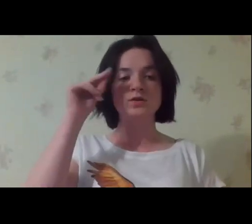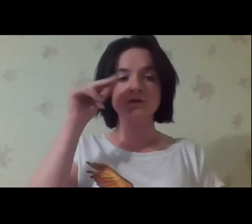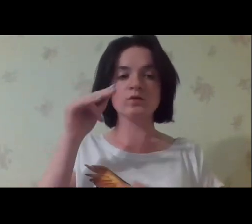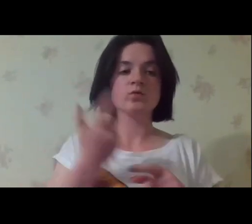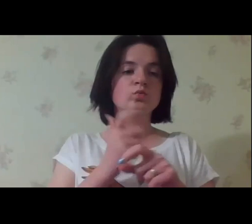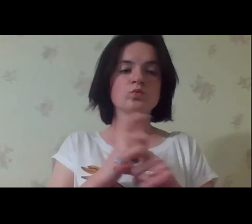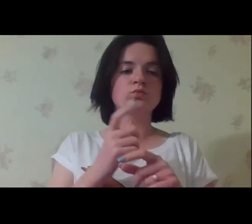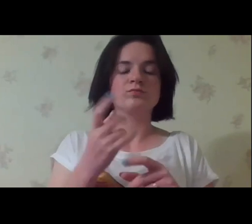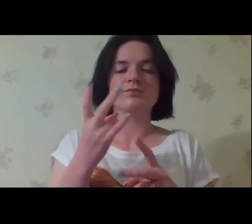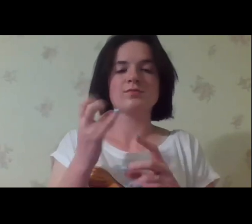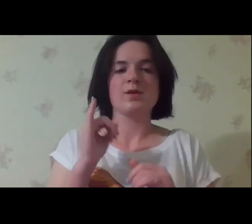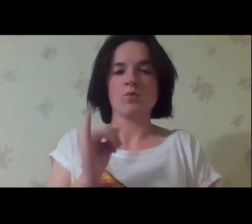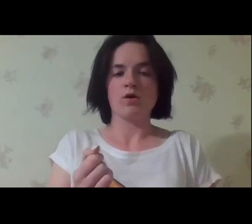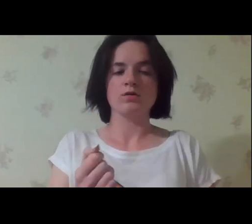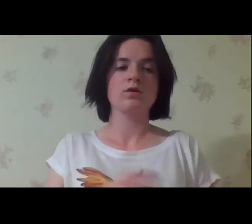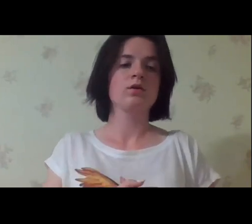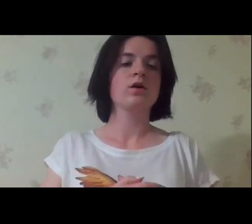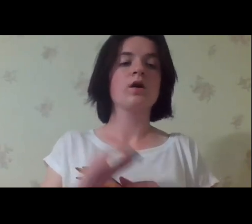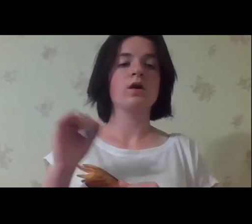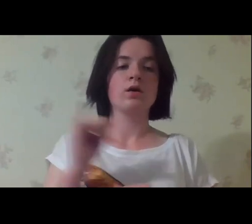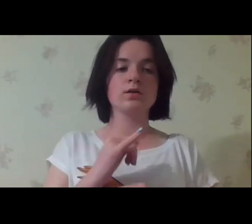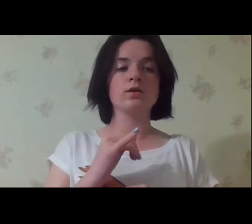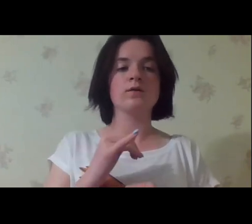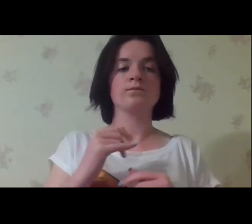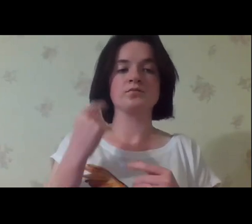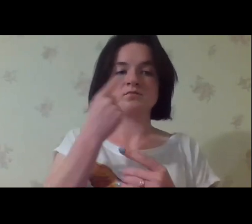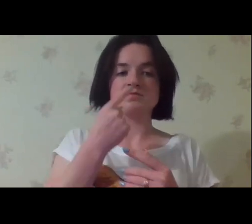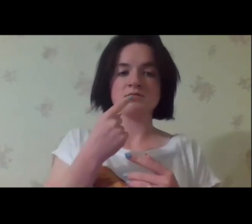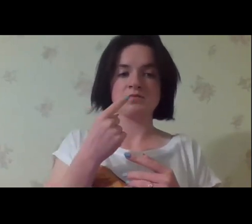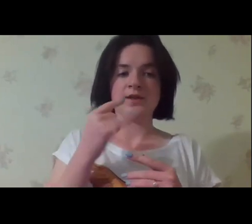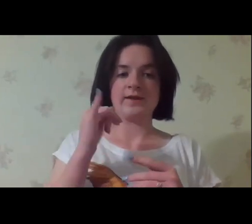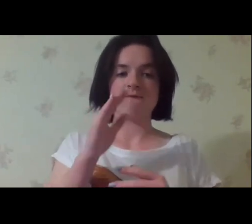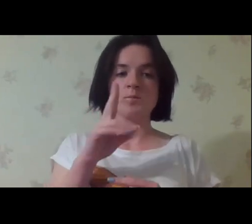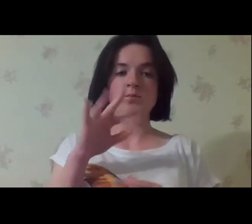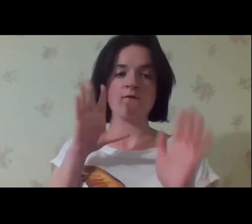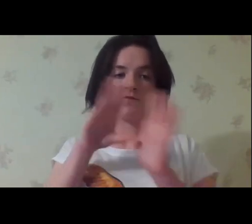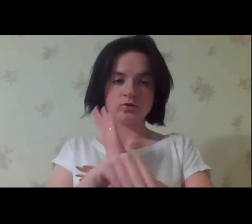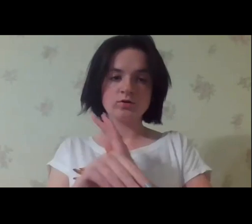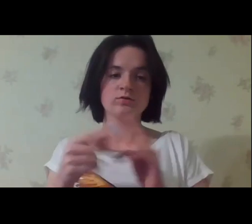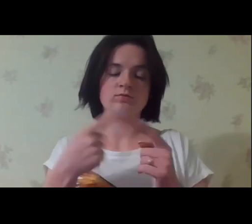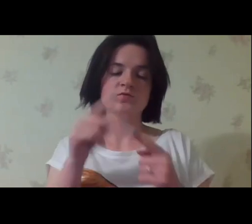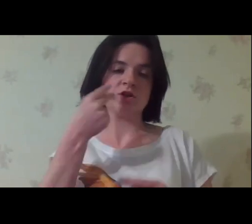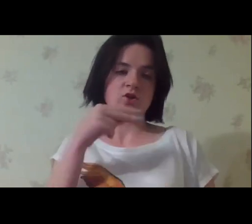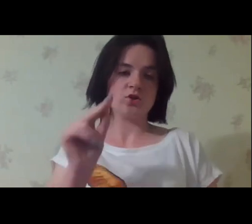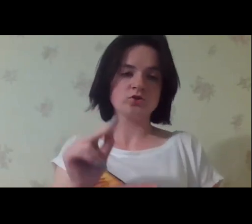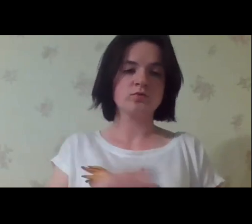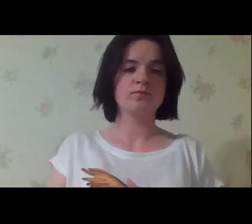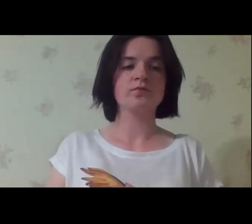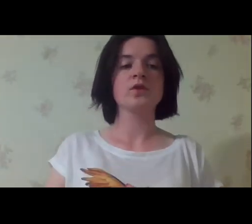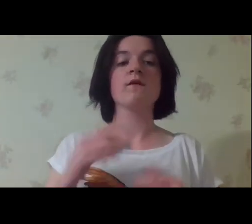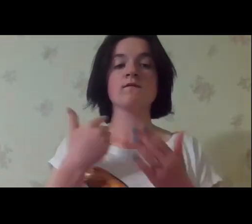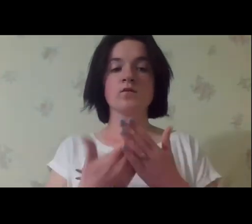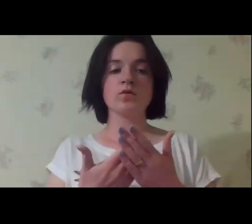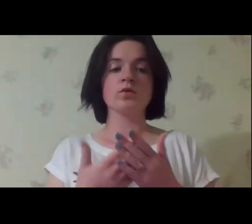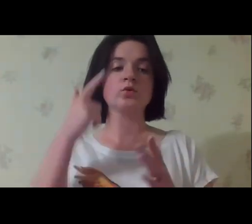inclusive education. So, our legislation is not bad, so it's good actually, but the enforcement and the